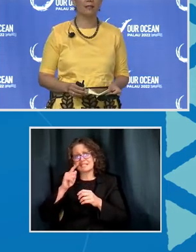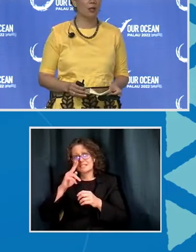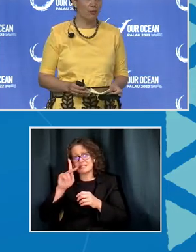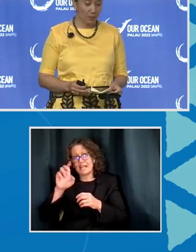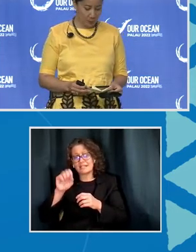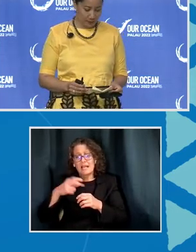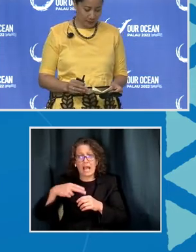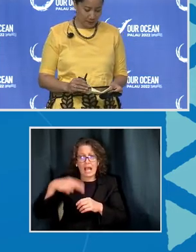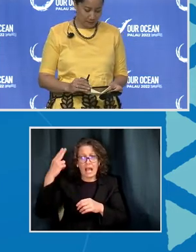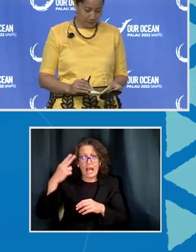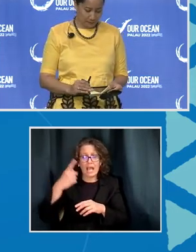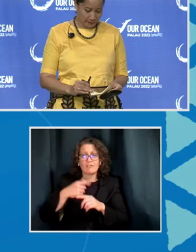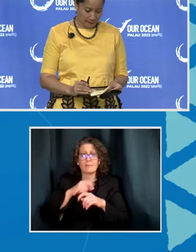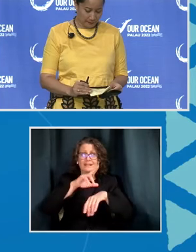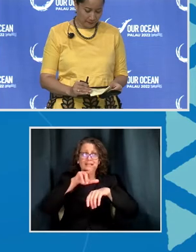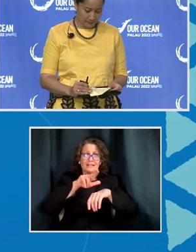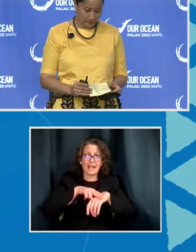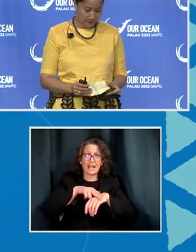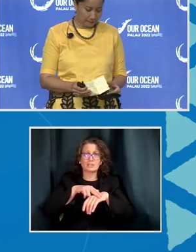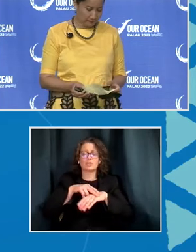and global perspective.